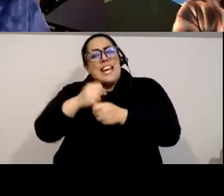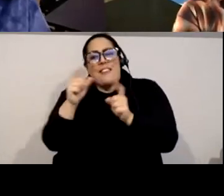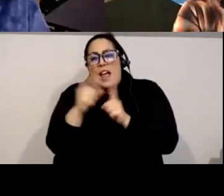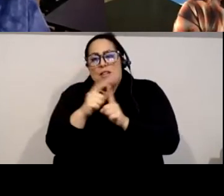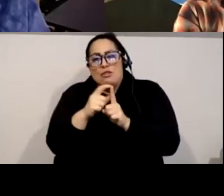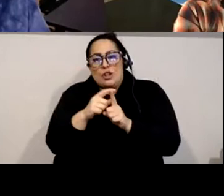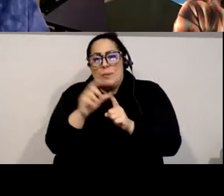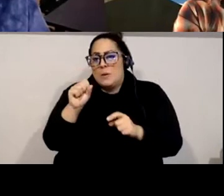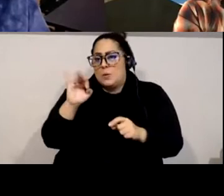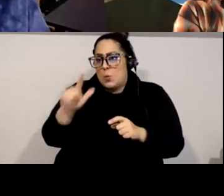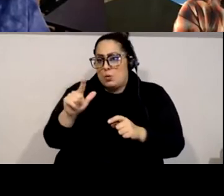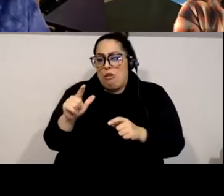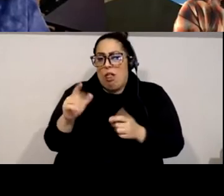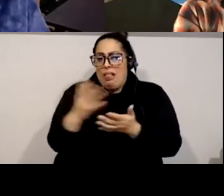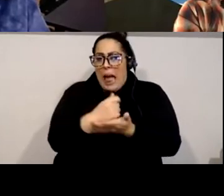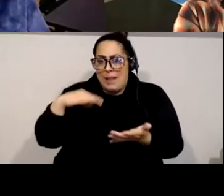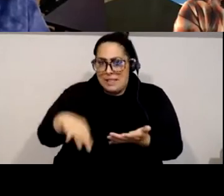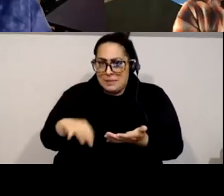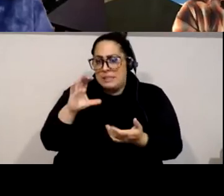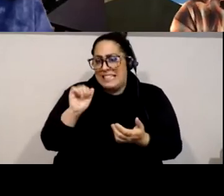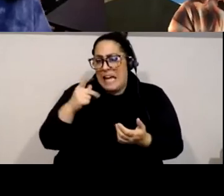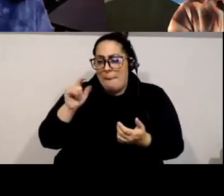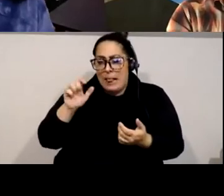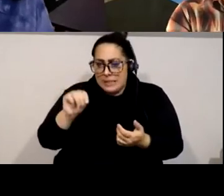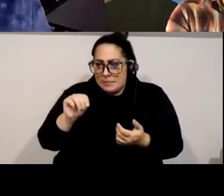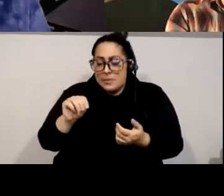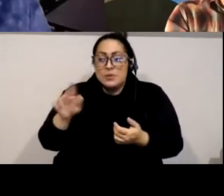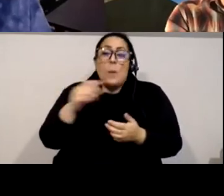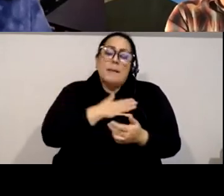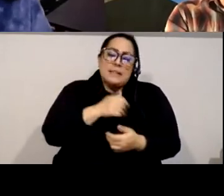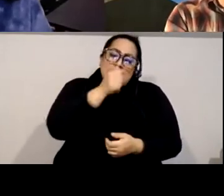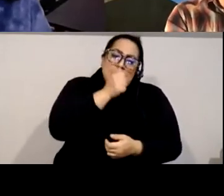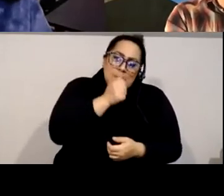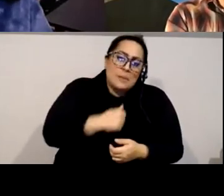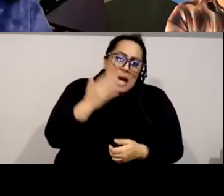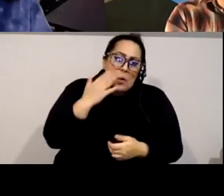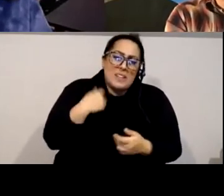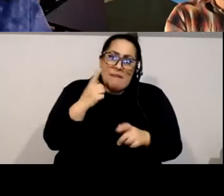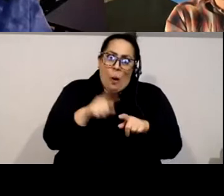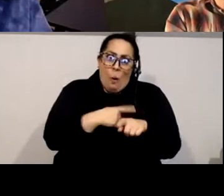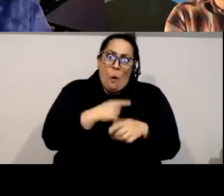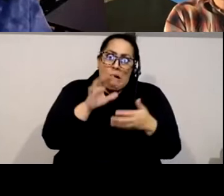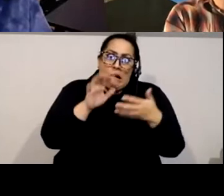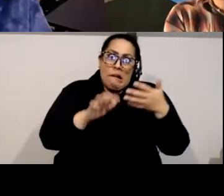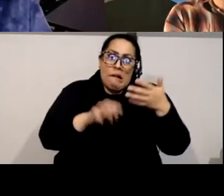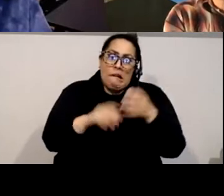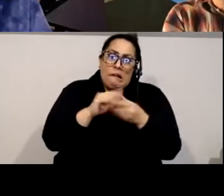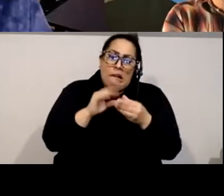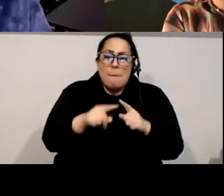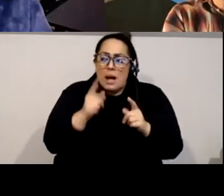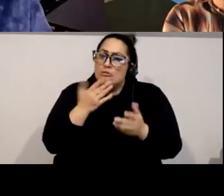his description of the, of the term, just you bear with me, it's a few lines, but I think it's important. So we have a starting point for this conversation.